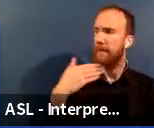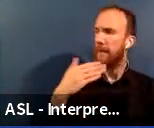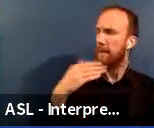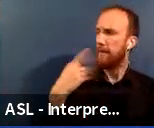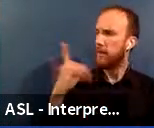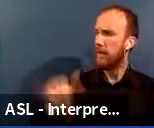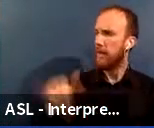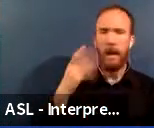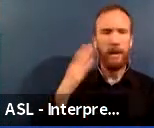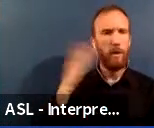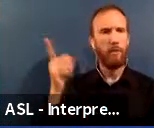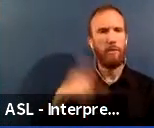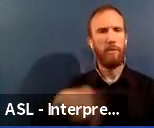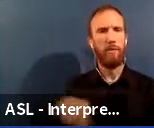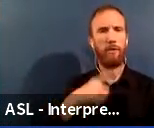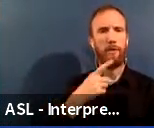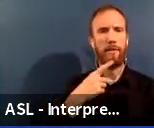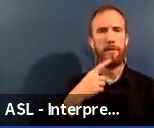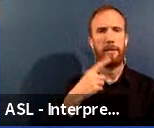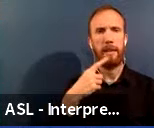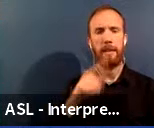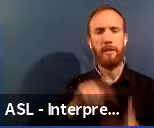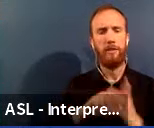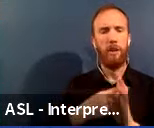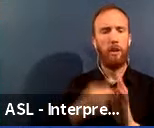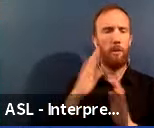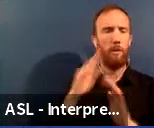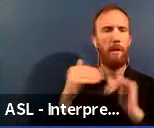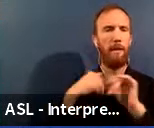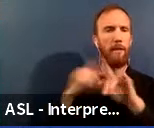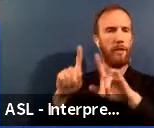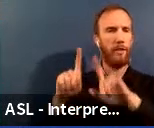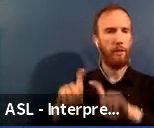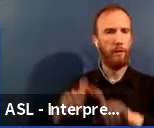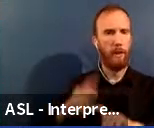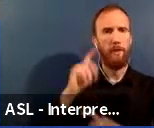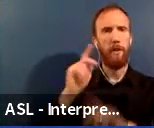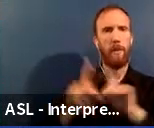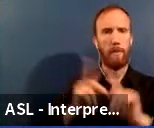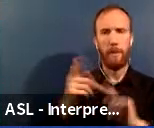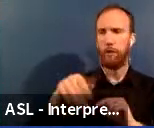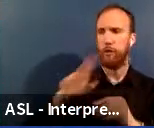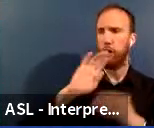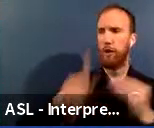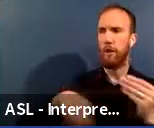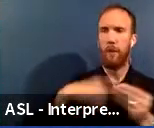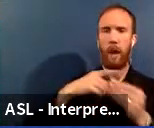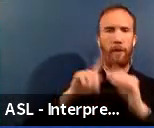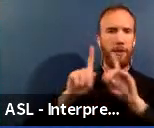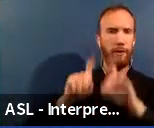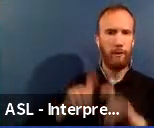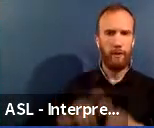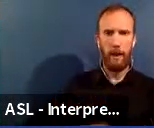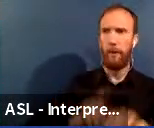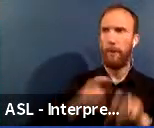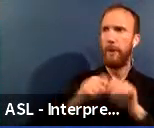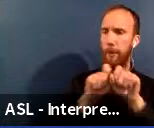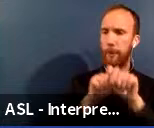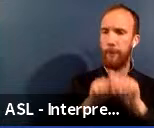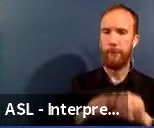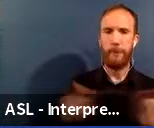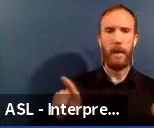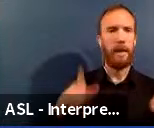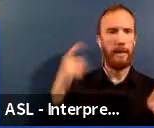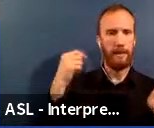you all mentioned at the top of this that there would be a survey for folks. And you talked about the survey that we administered last year as well.